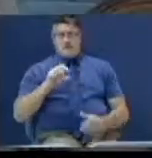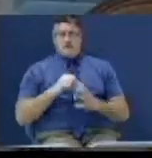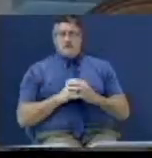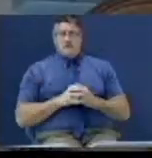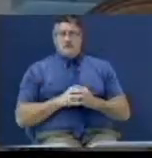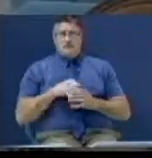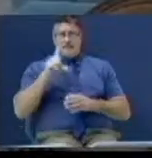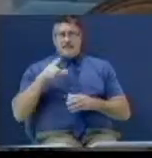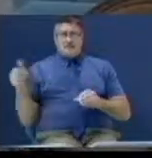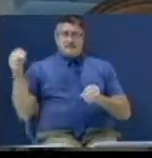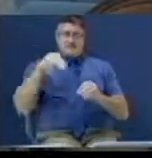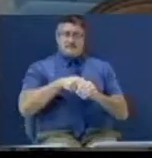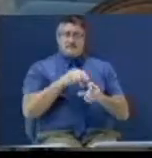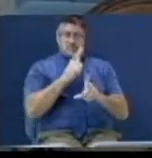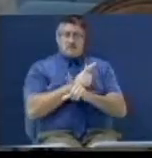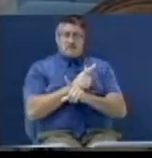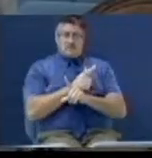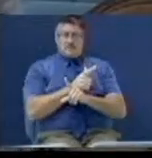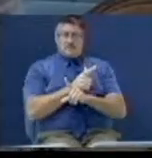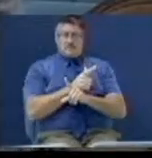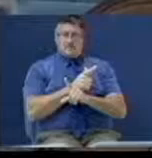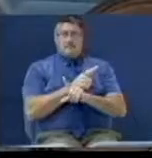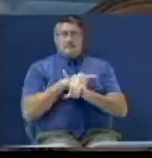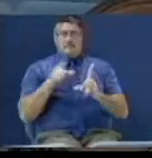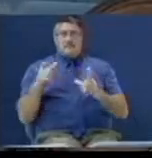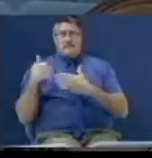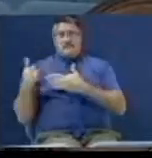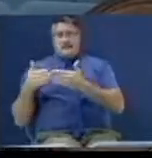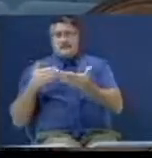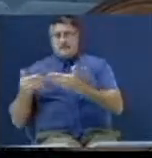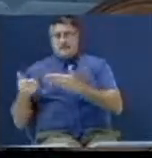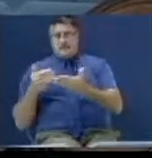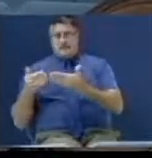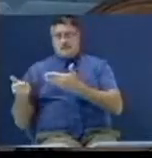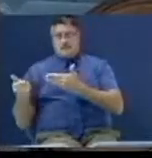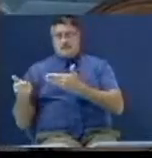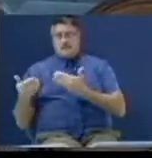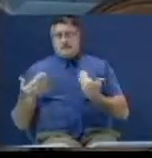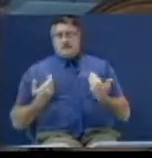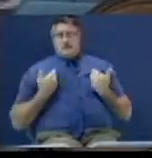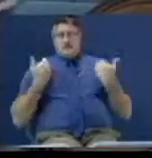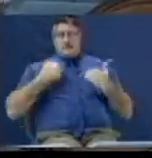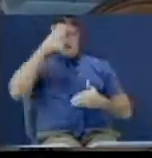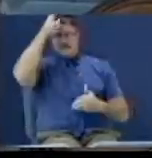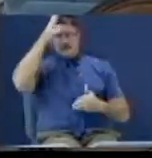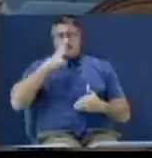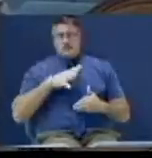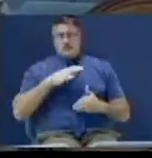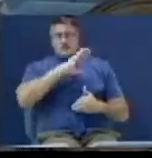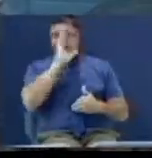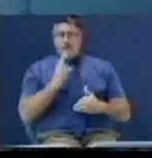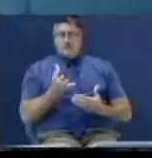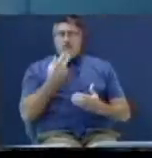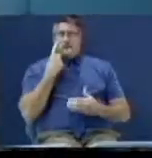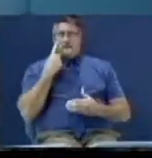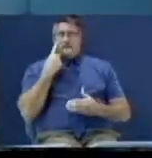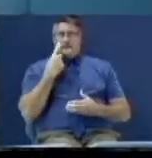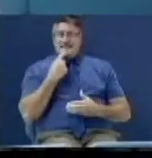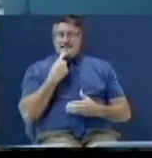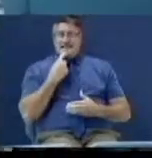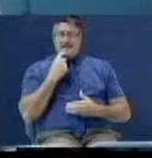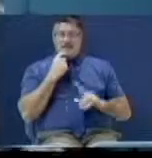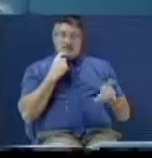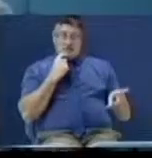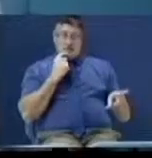on the wagon. He's on the wagon now, aren't you? Yeah. These young guys, they never want to say, you're right.